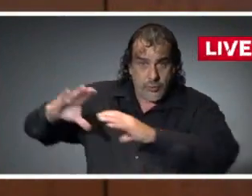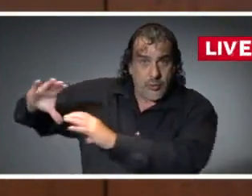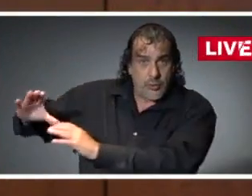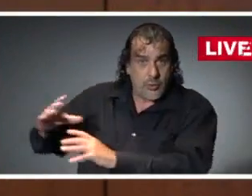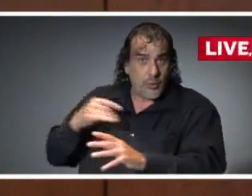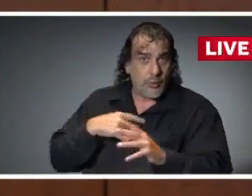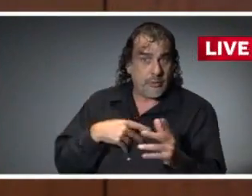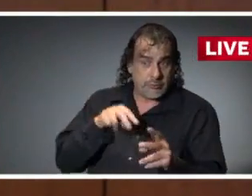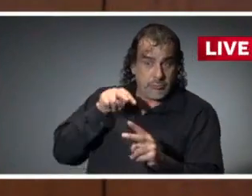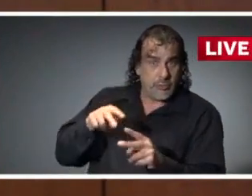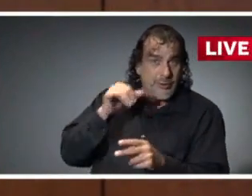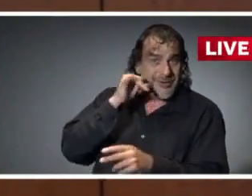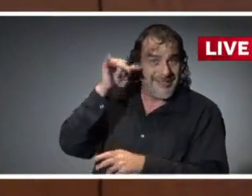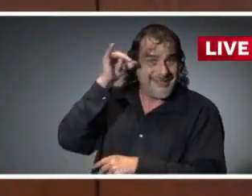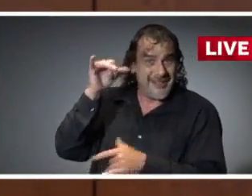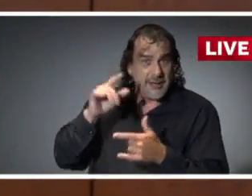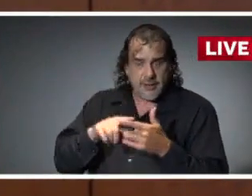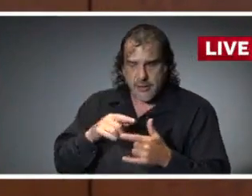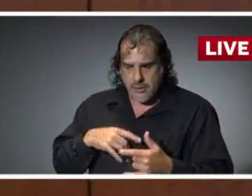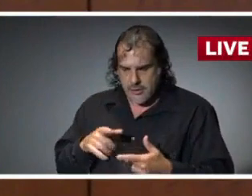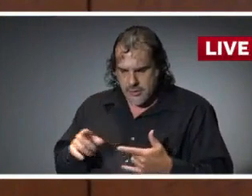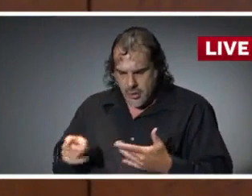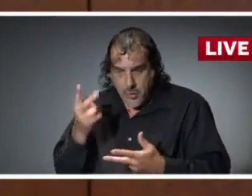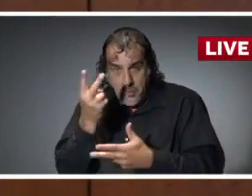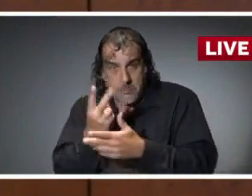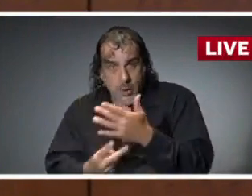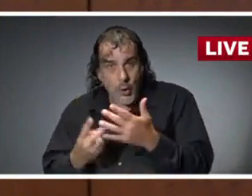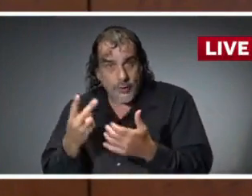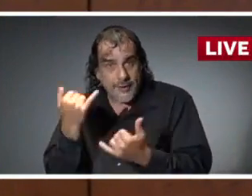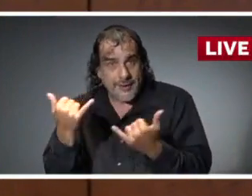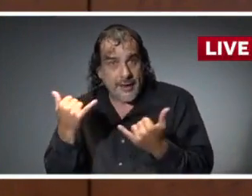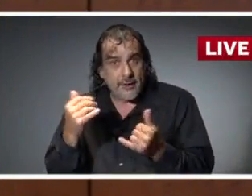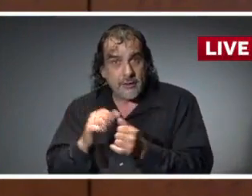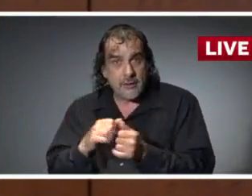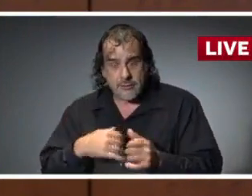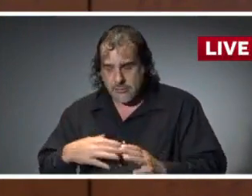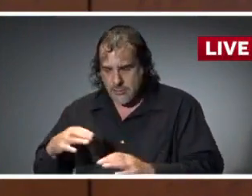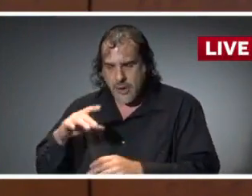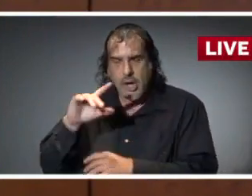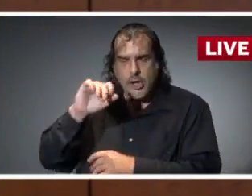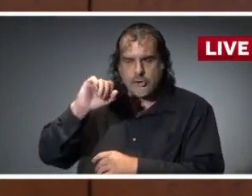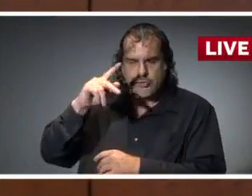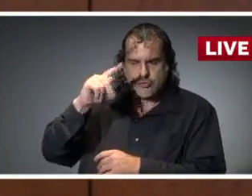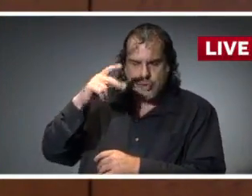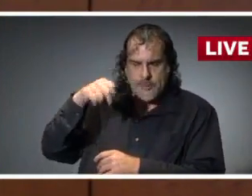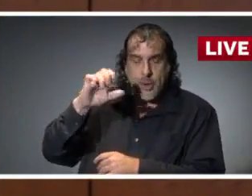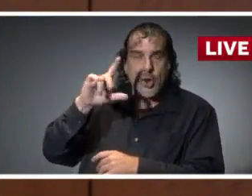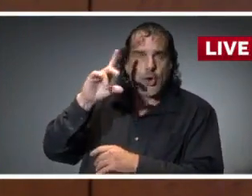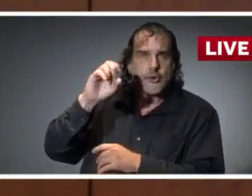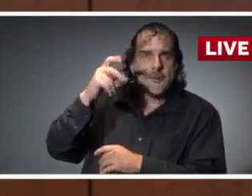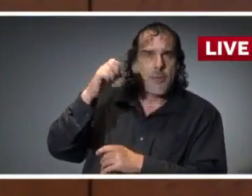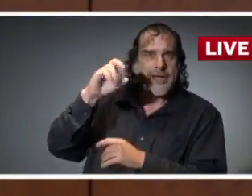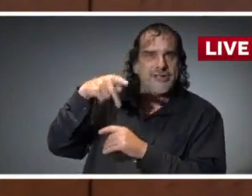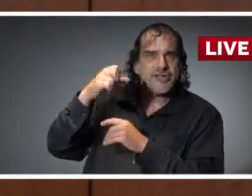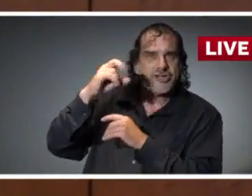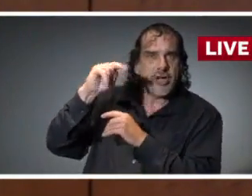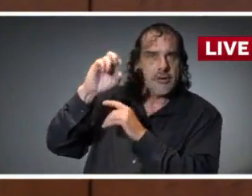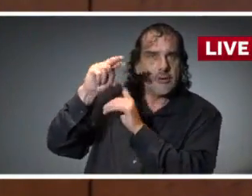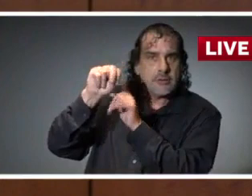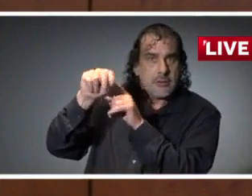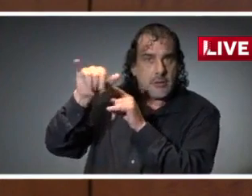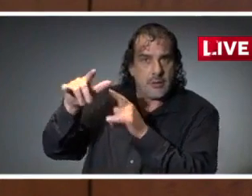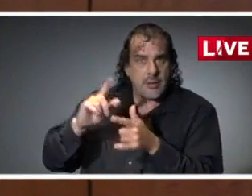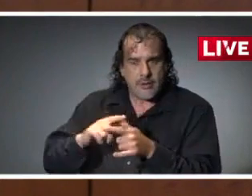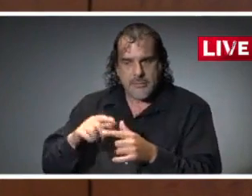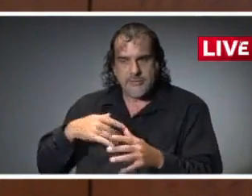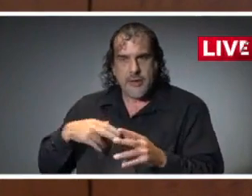were invest, both invest, both of these systems are now slated as tropical depressions, which means they have elevated in their intensity